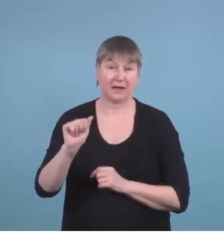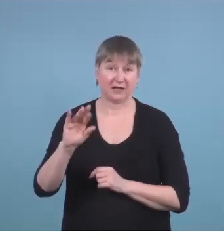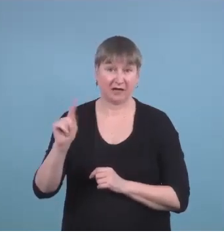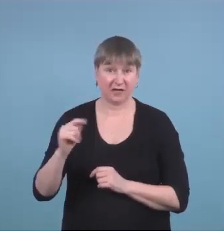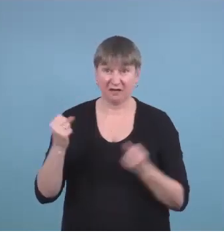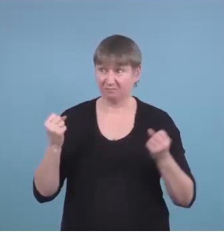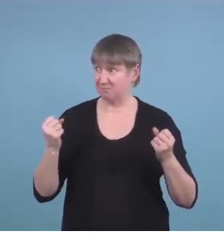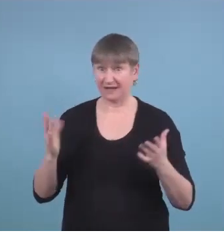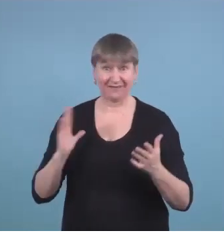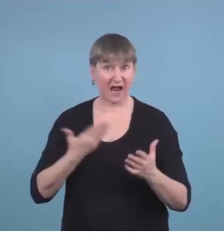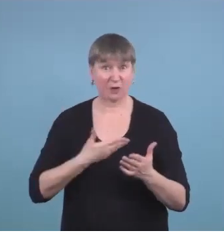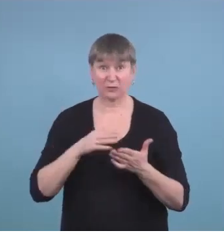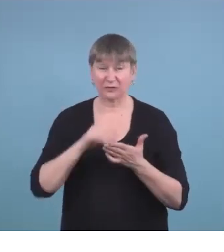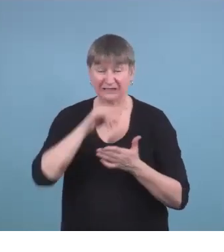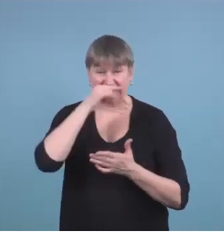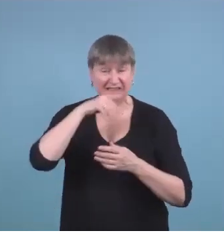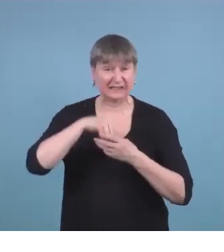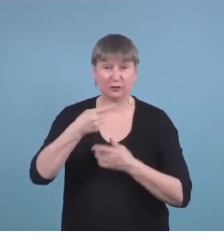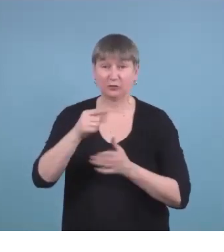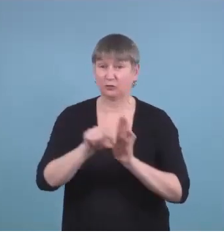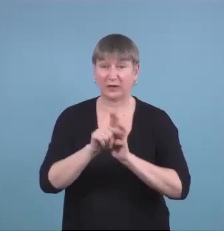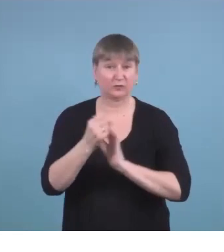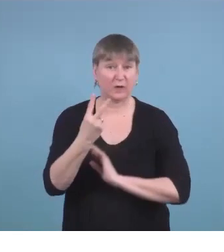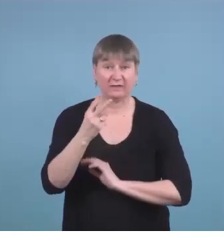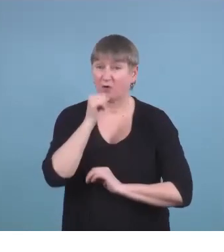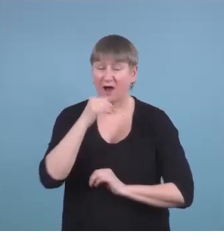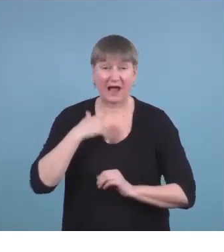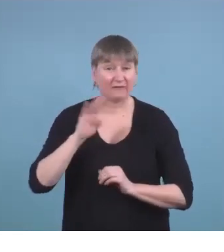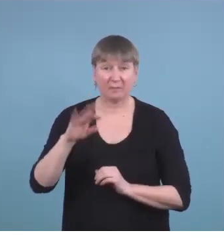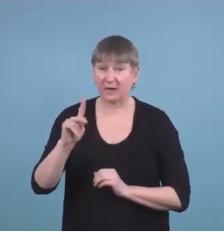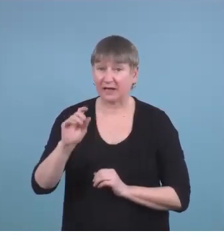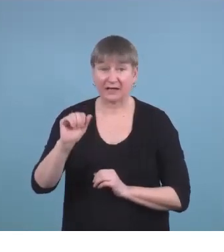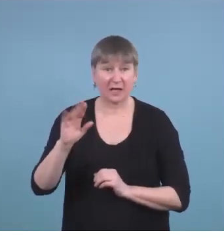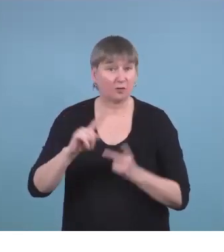12 don't have a bank account they've never used a debit card